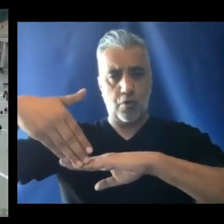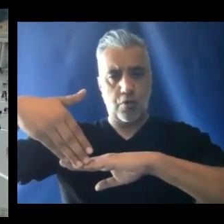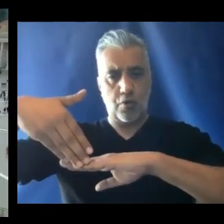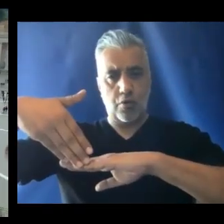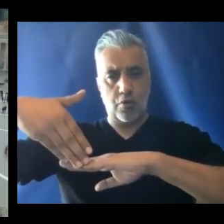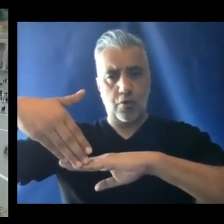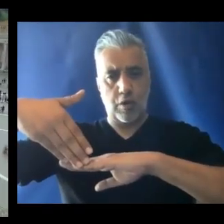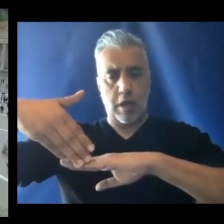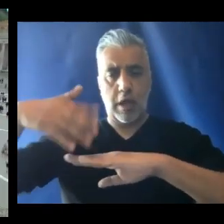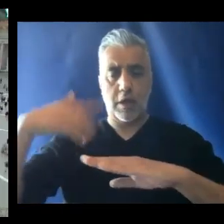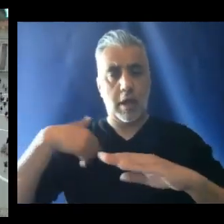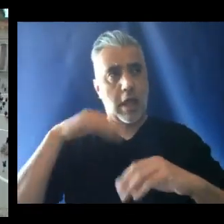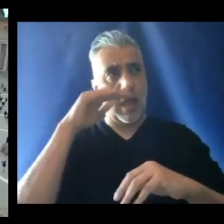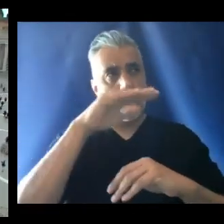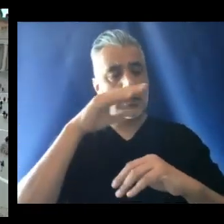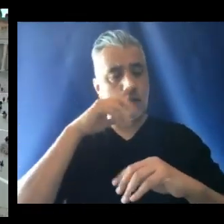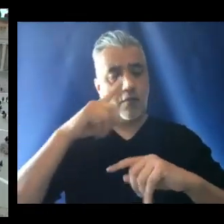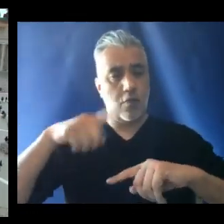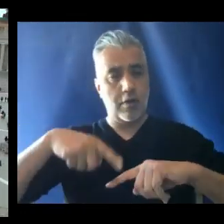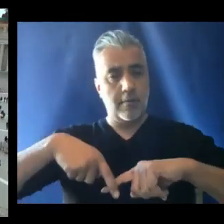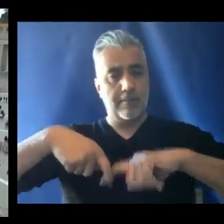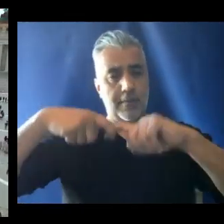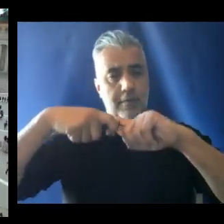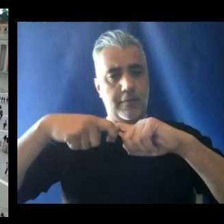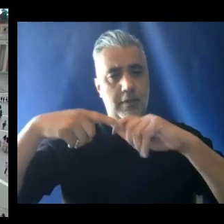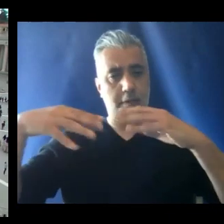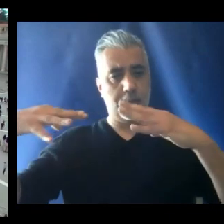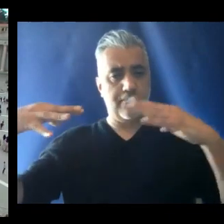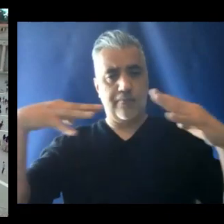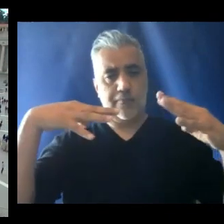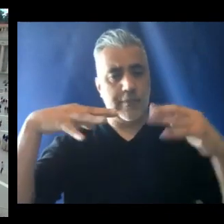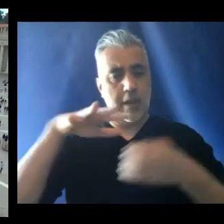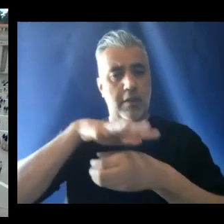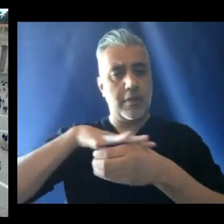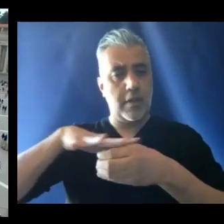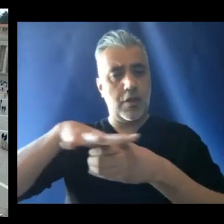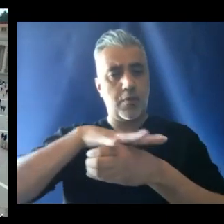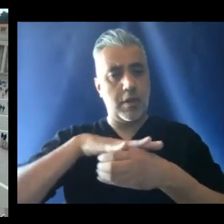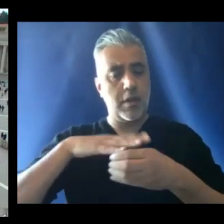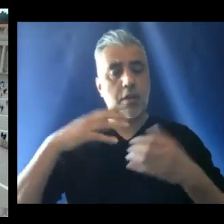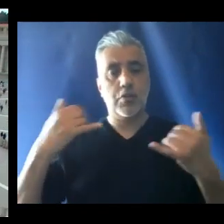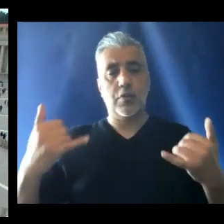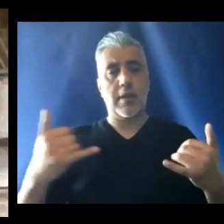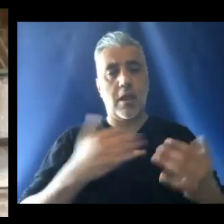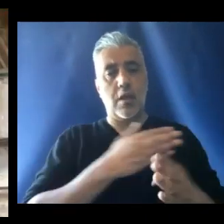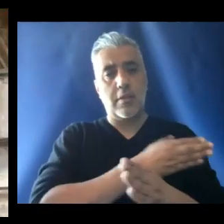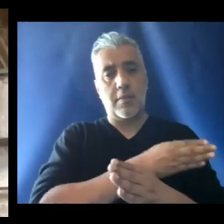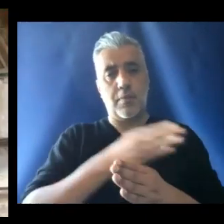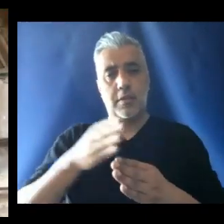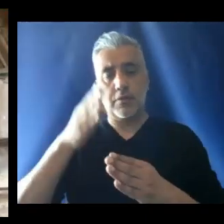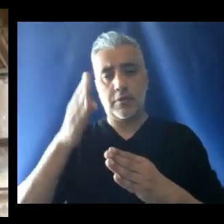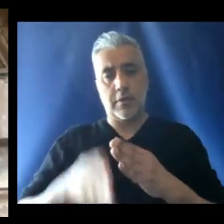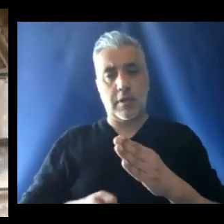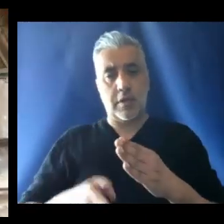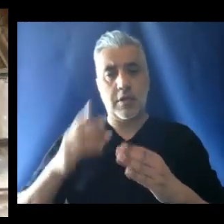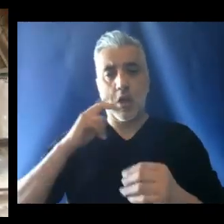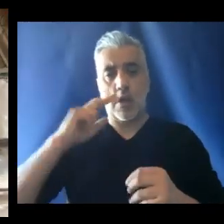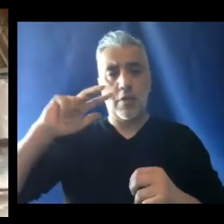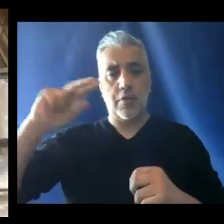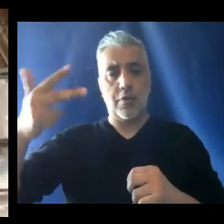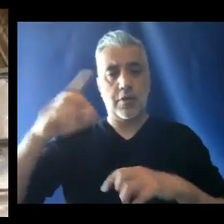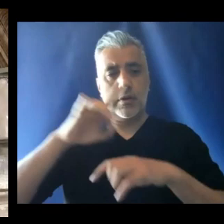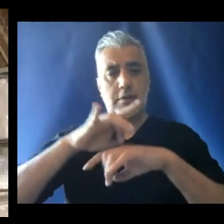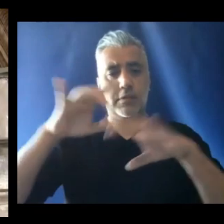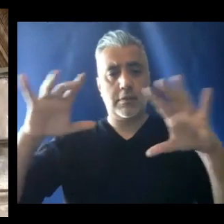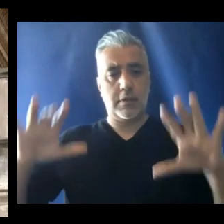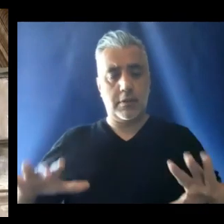there. And that brings us to the end of the Angelos on the third Sunday of Easter. My name is